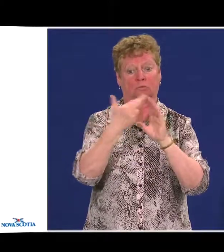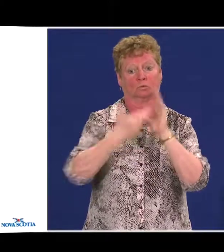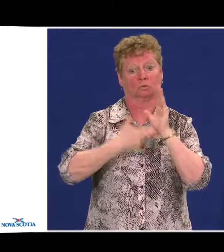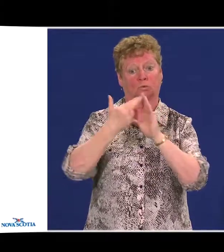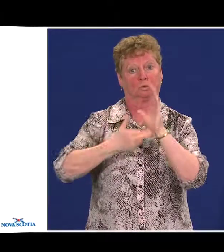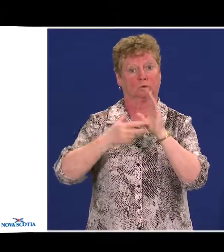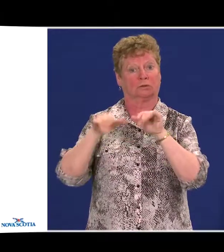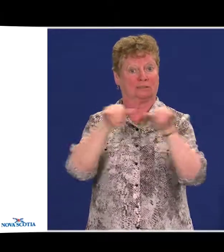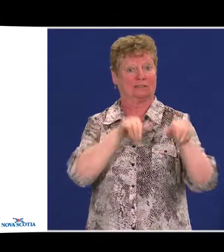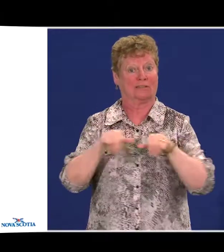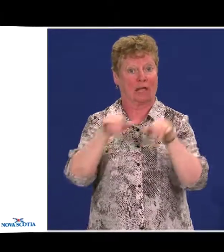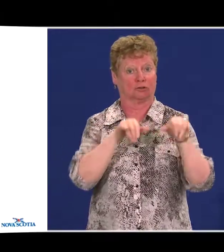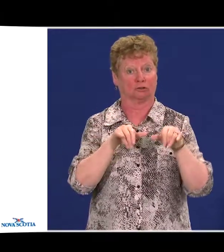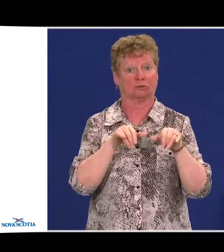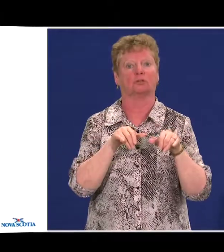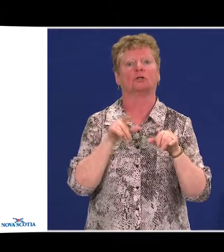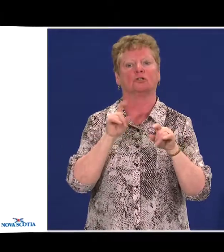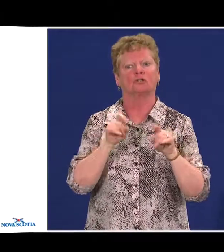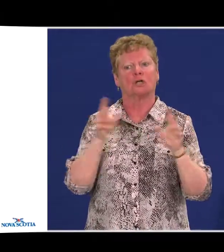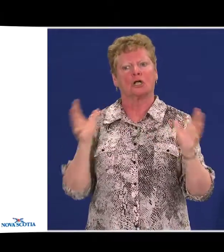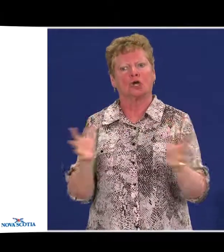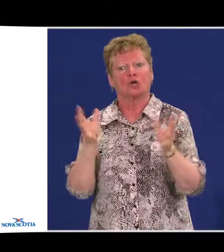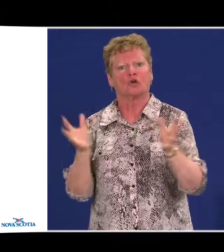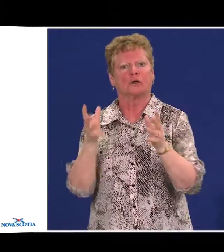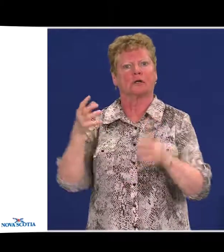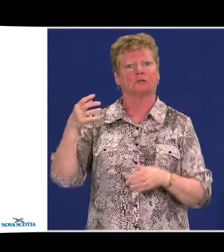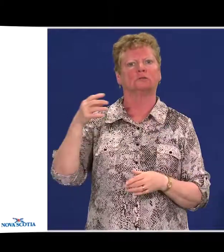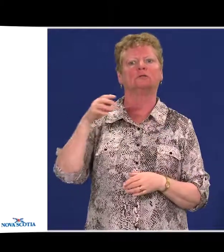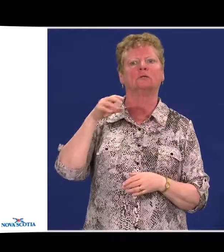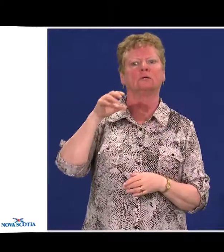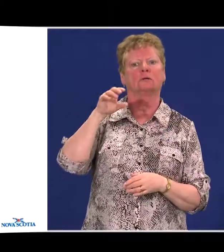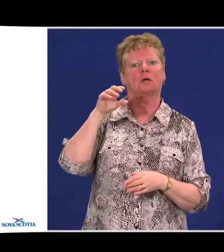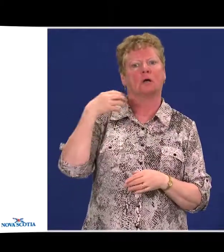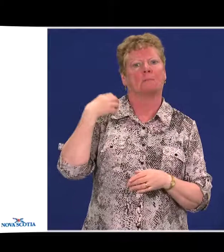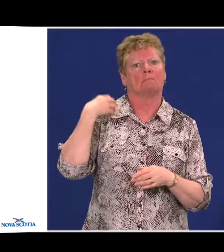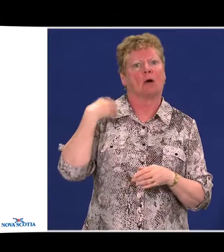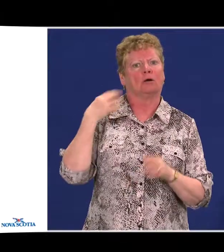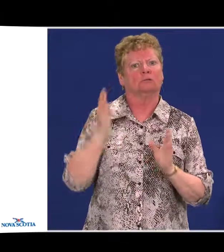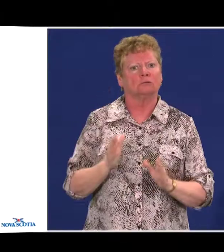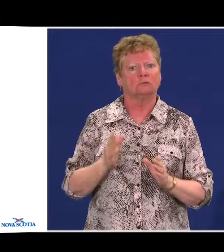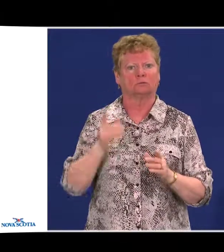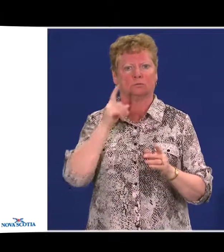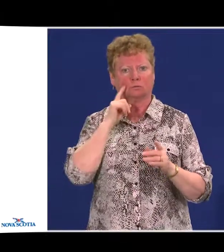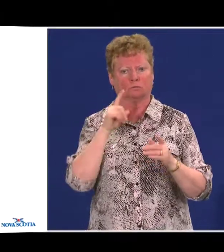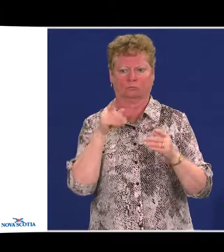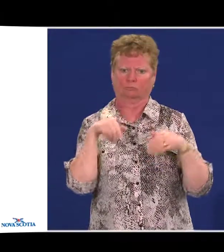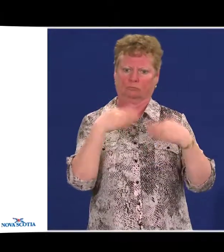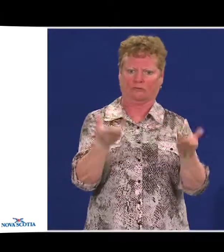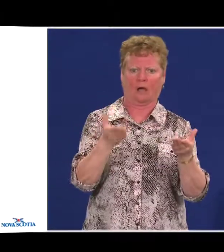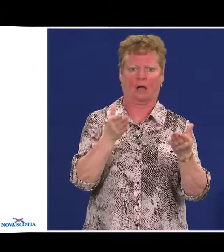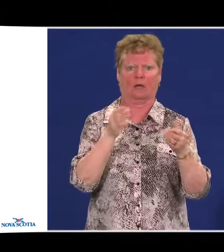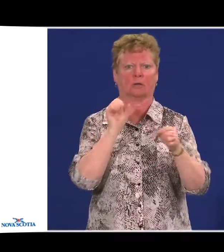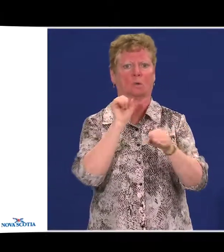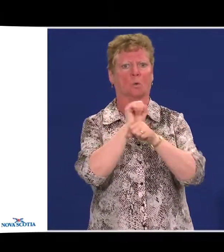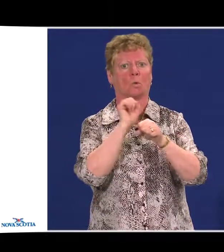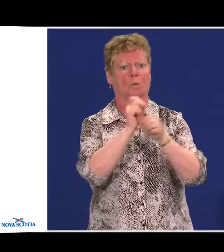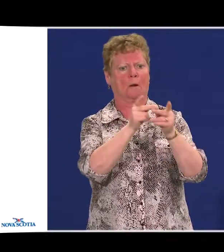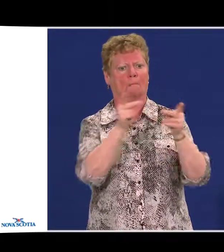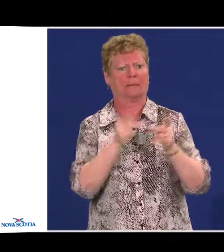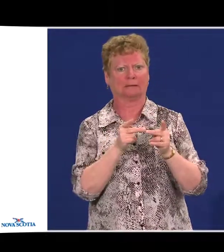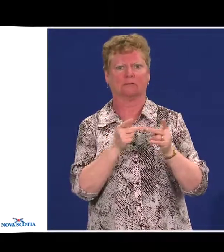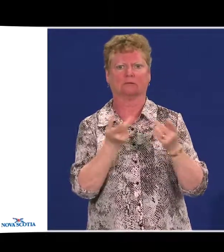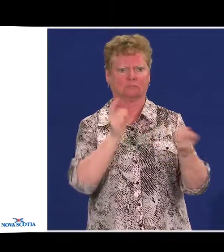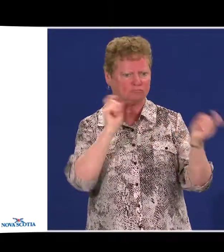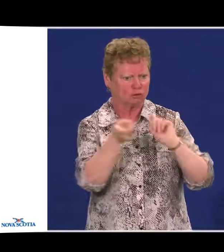focus area should encourage employers to provide workplace accommodations, equal opportunities